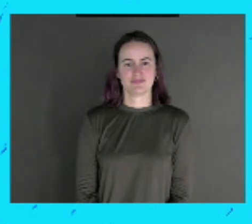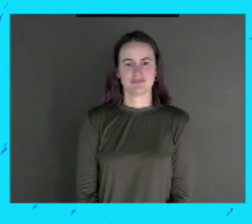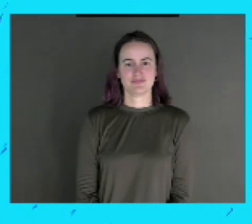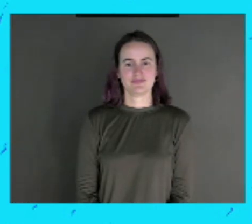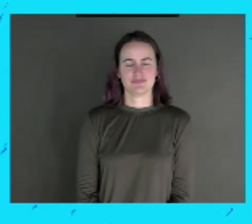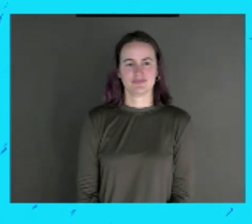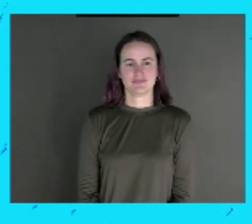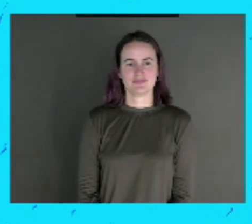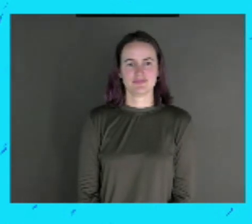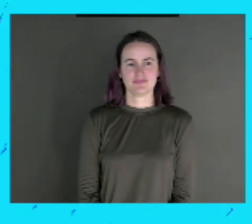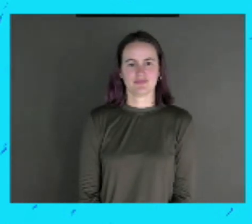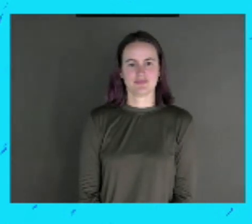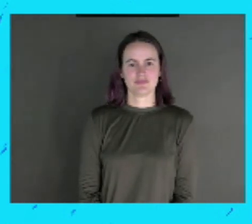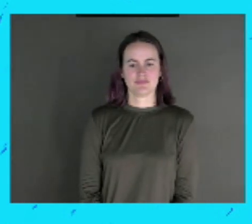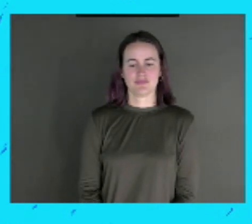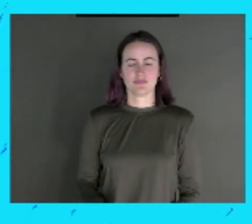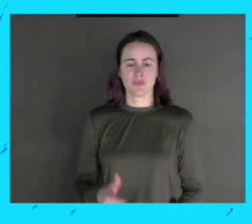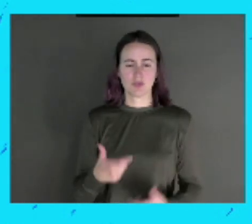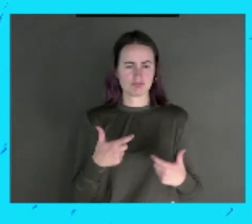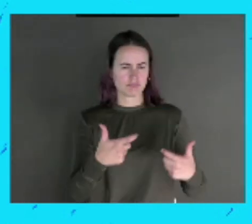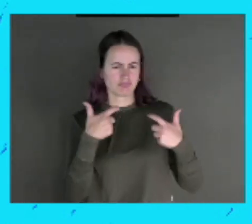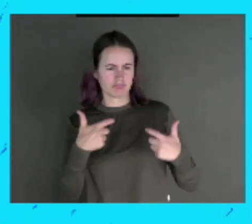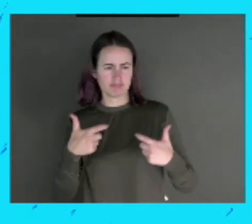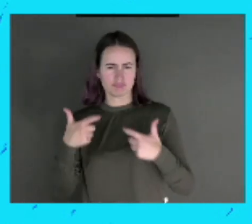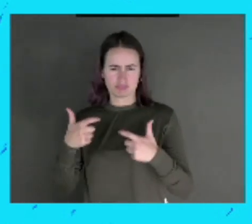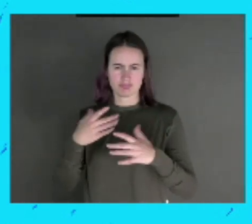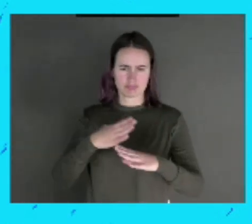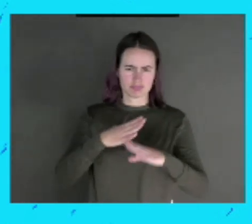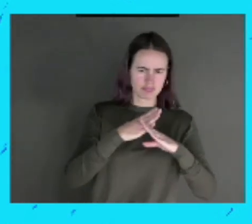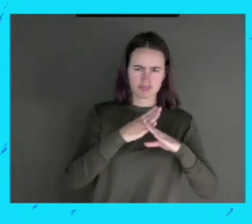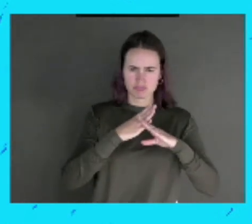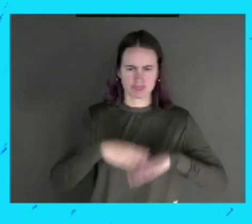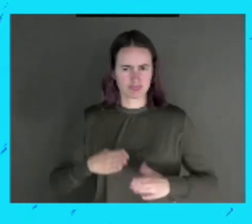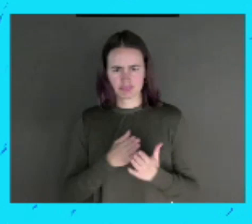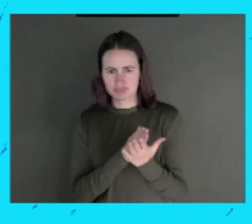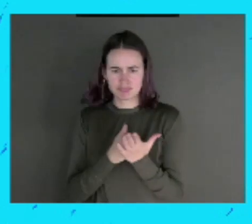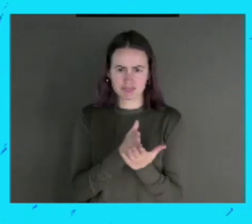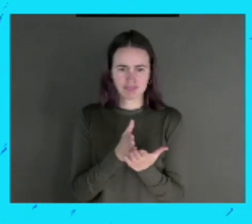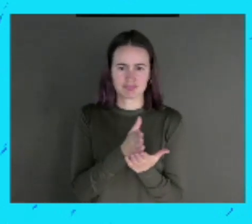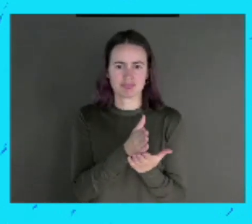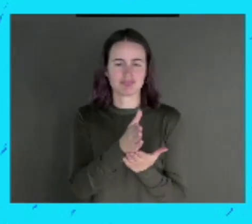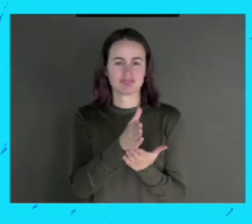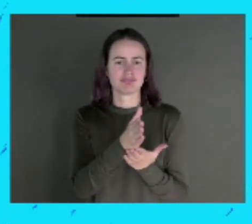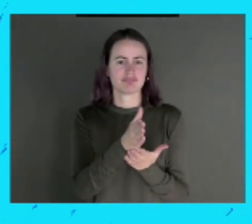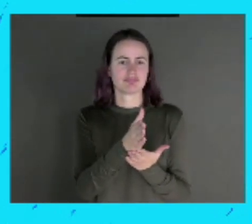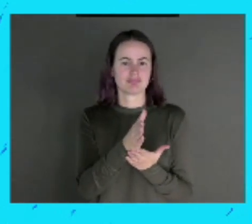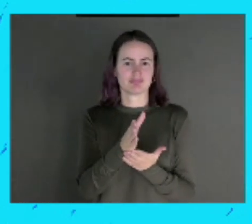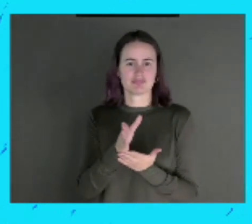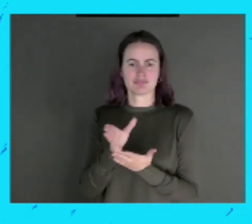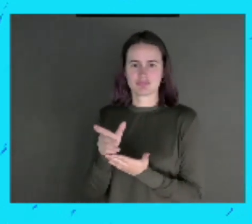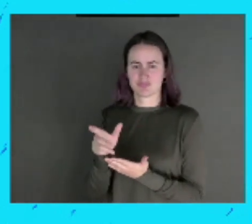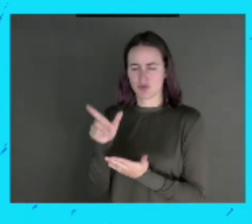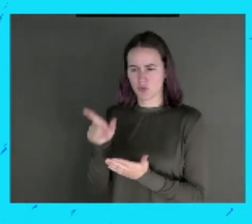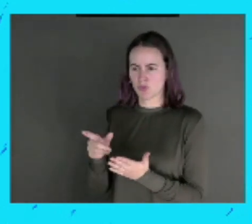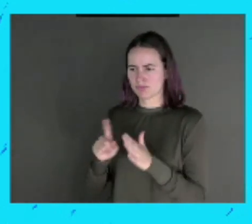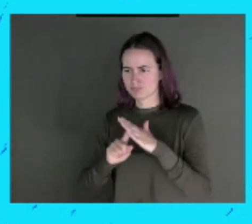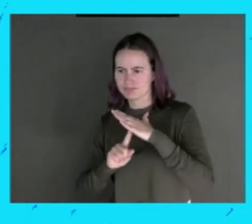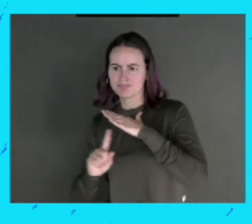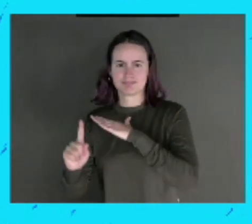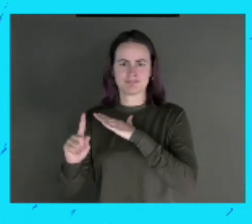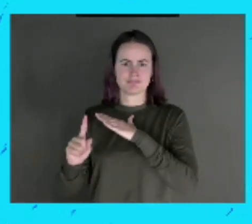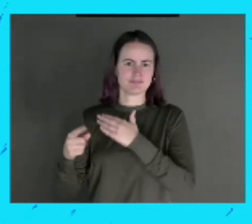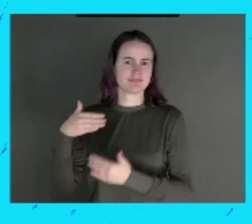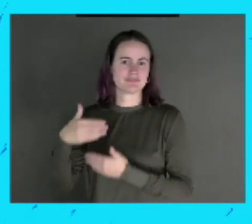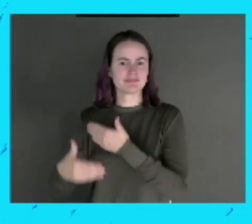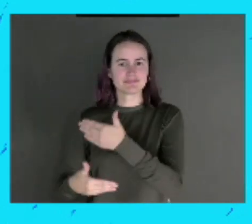instruct you. Find a show that's yours, go ahead and break our